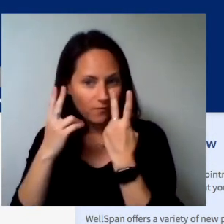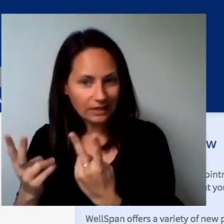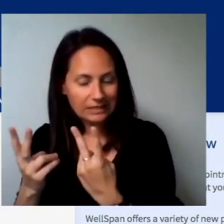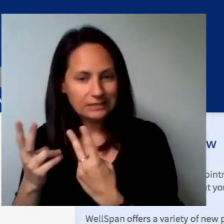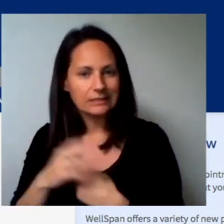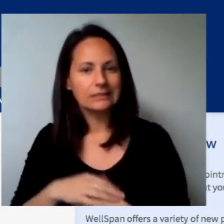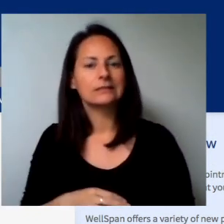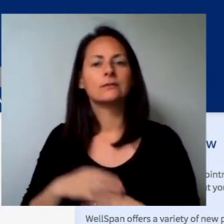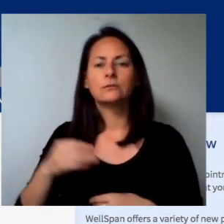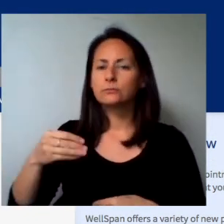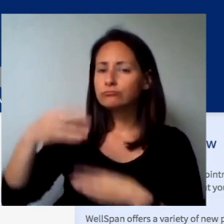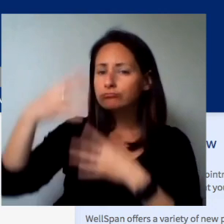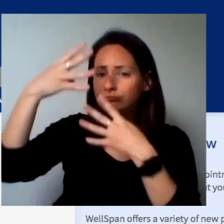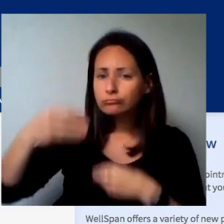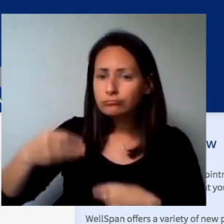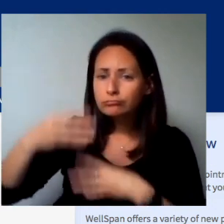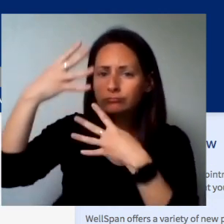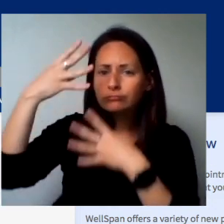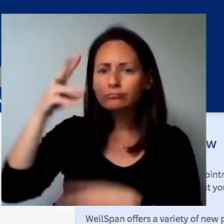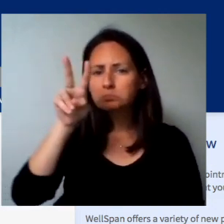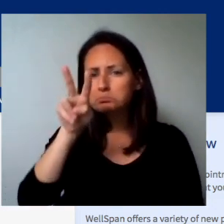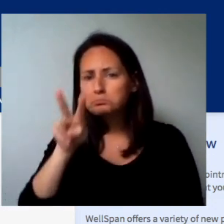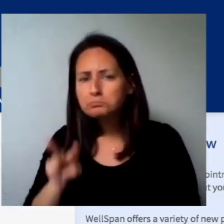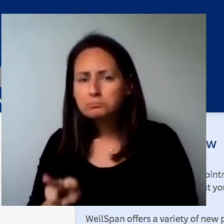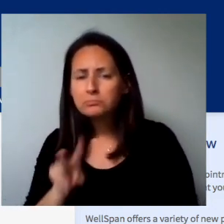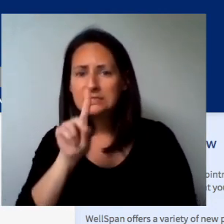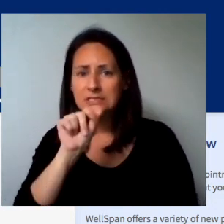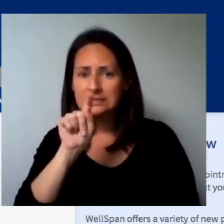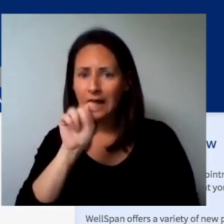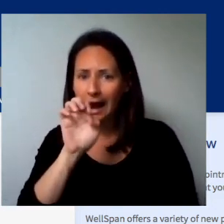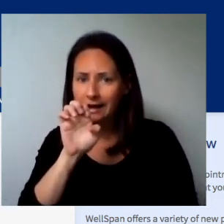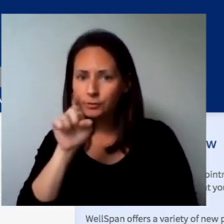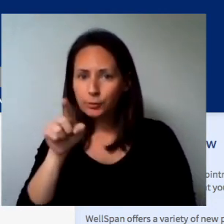appointment on the right. Click Video Visit to the right.